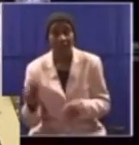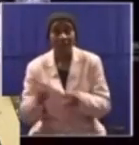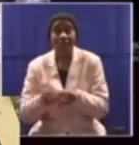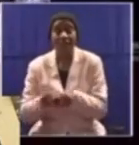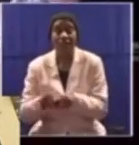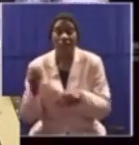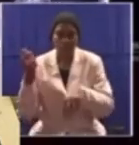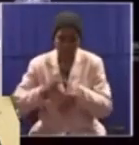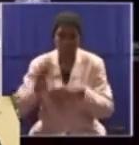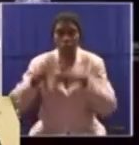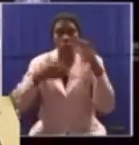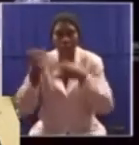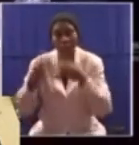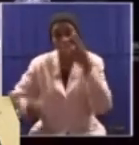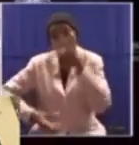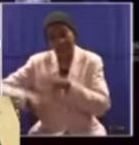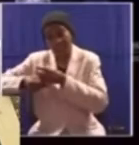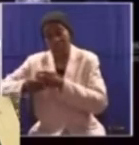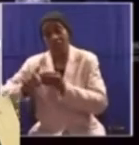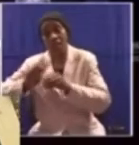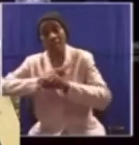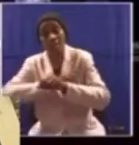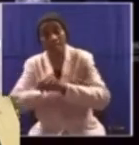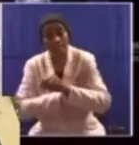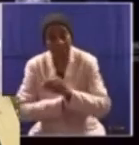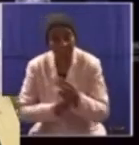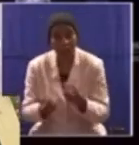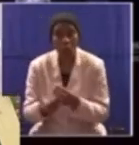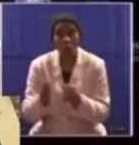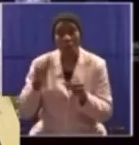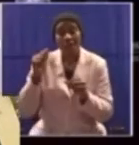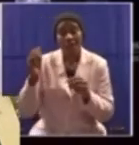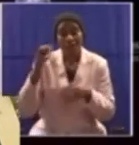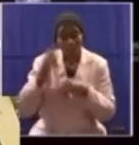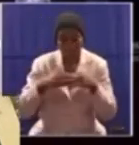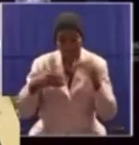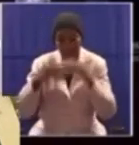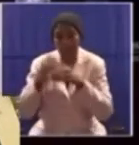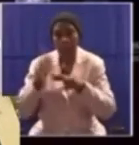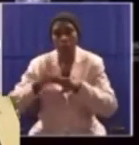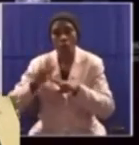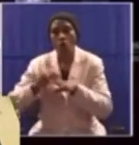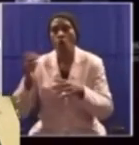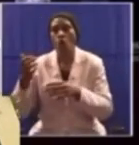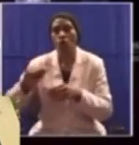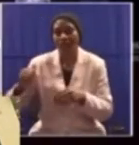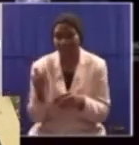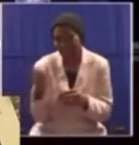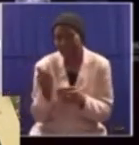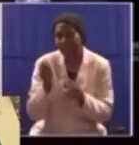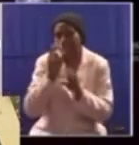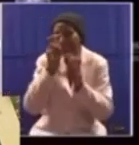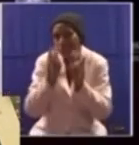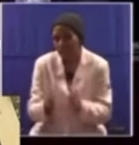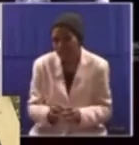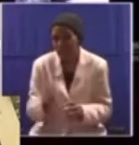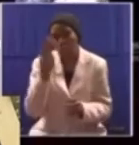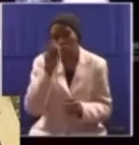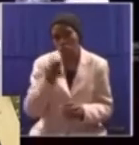building additional capacity, floating storage recasification units, nuclear power,